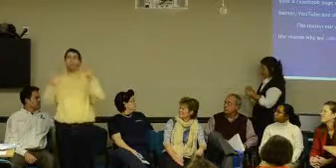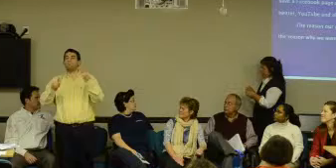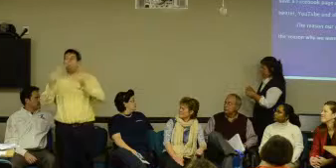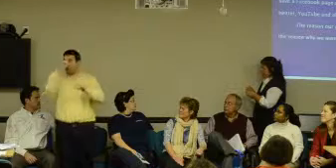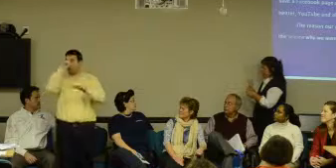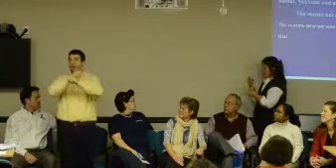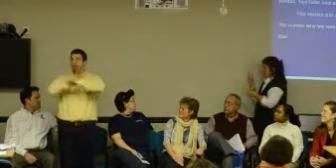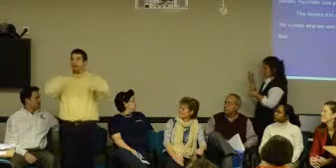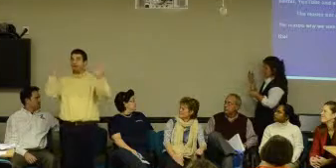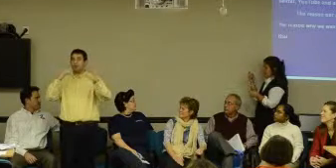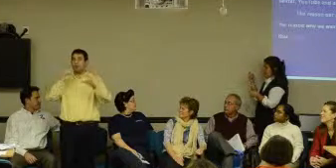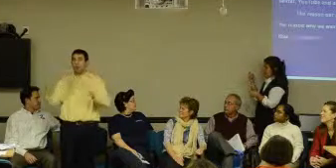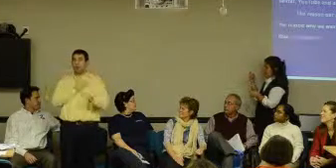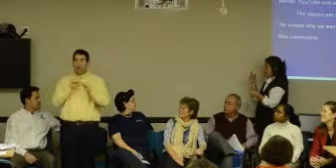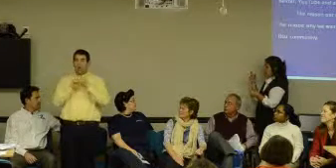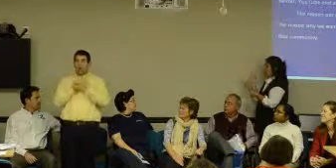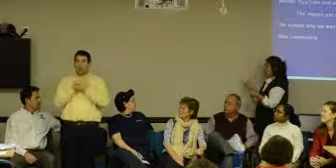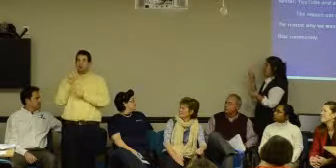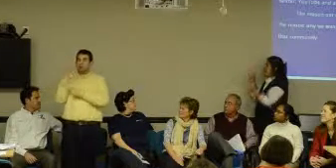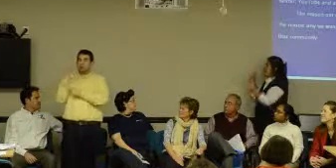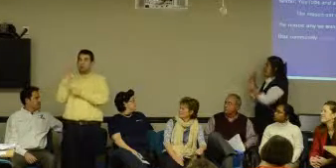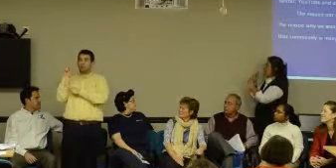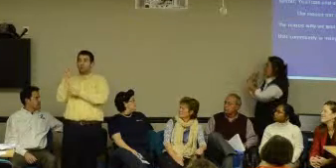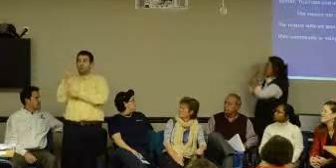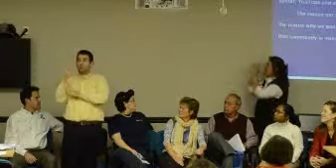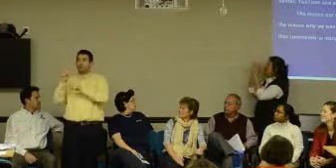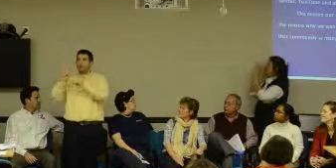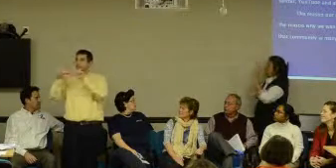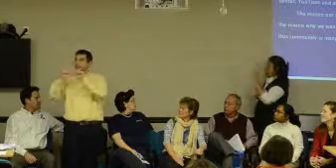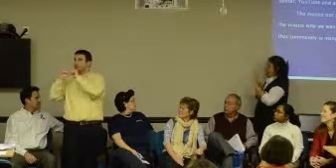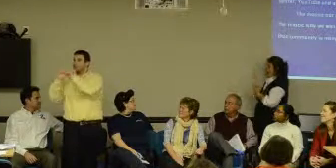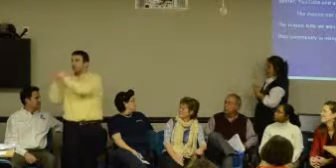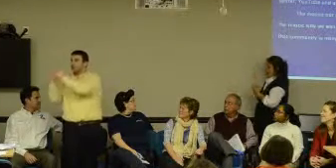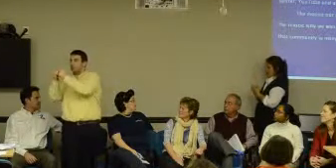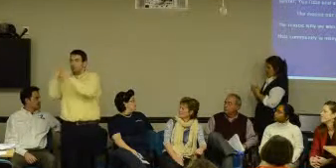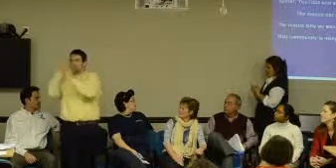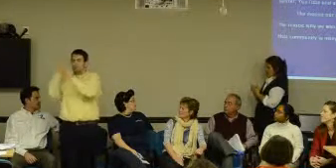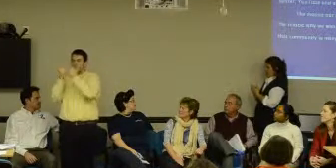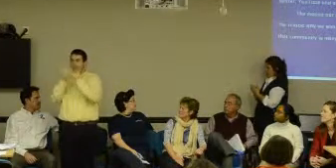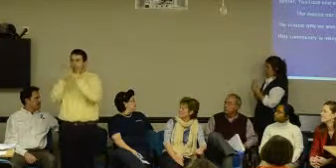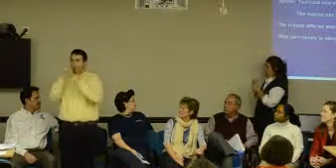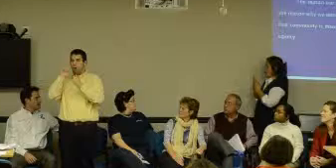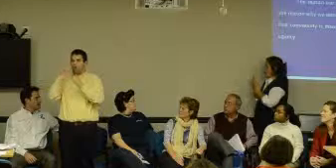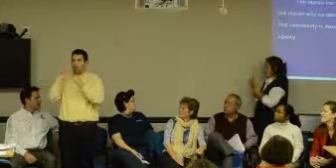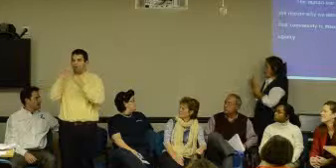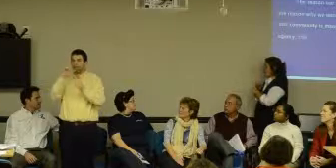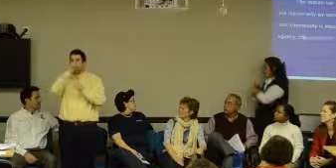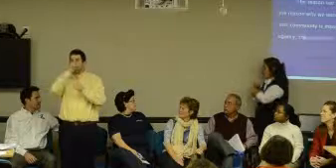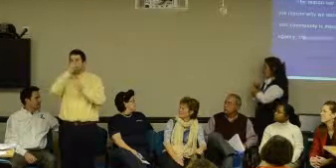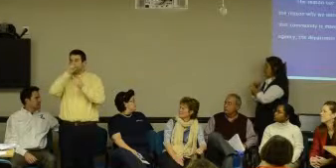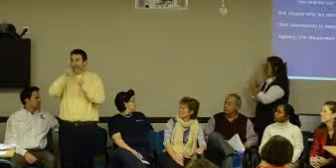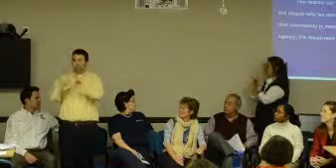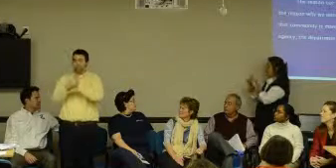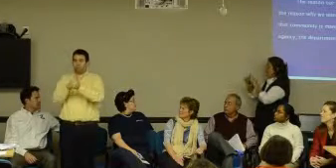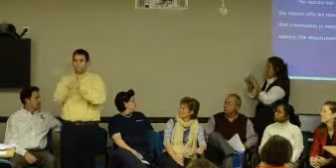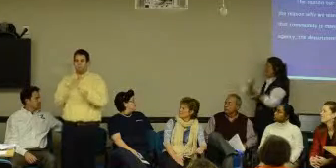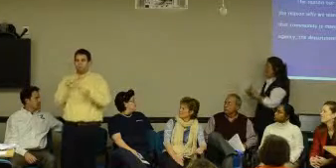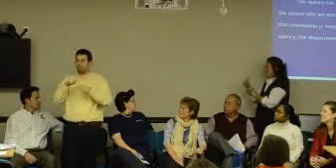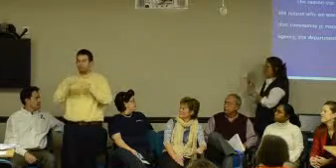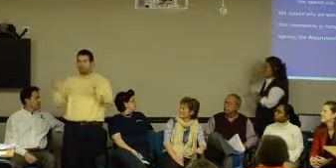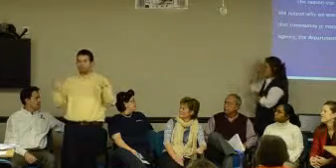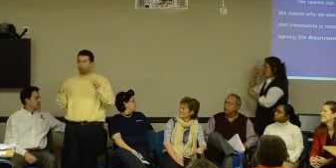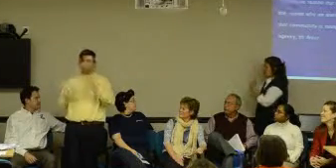is many people envision our agency, the Department of Defense and different federal agencies